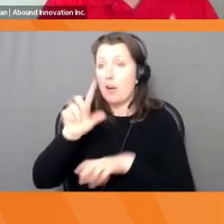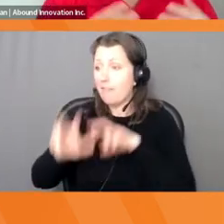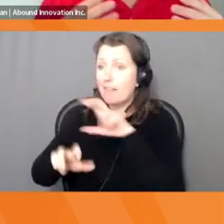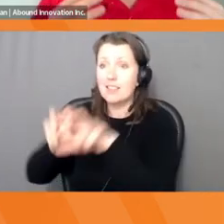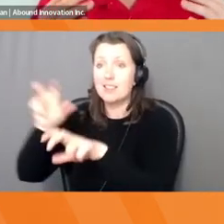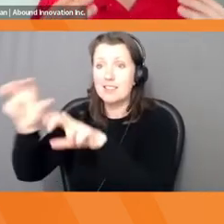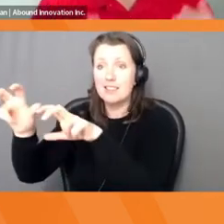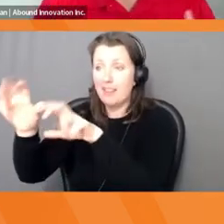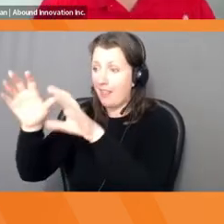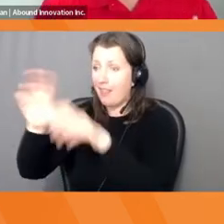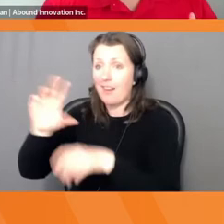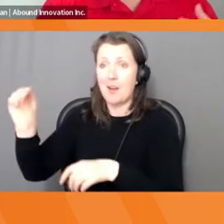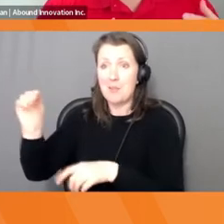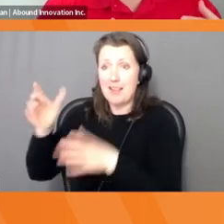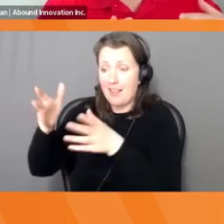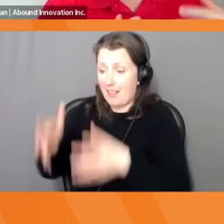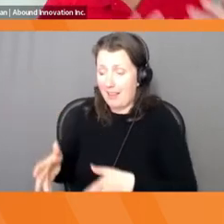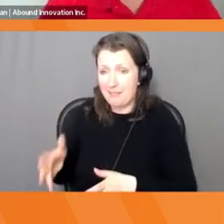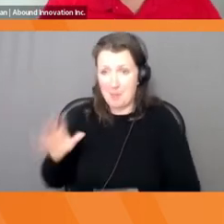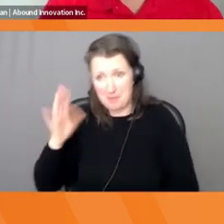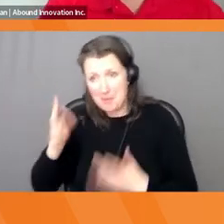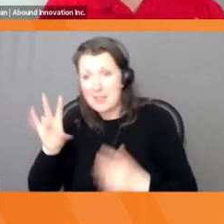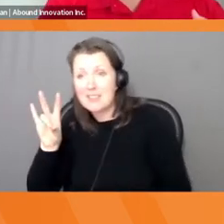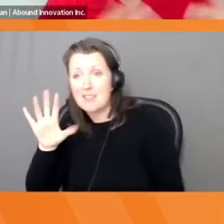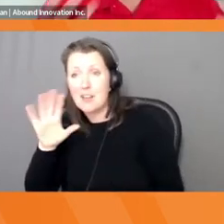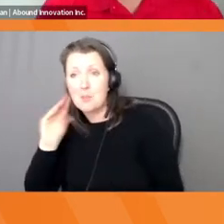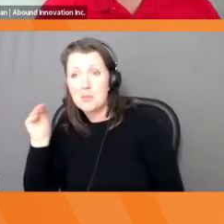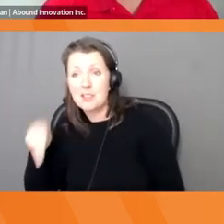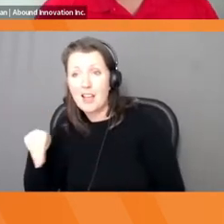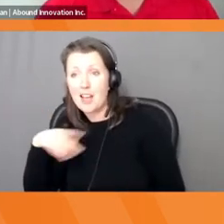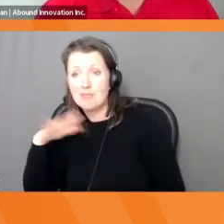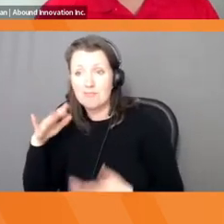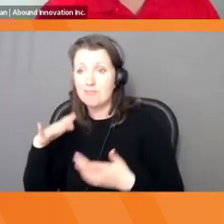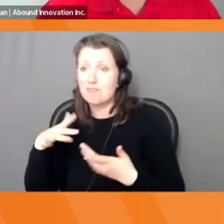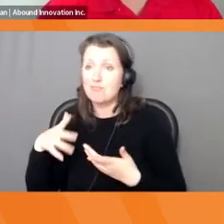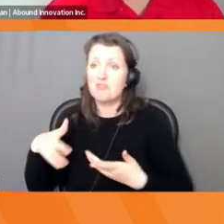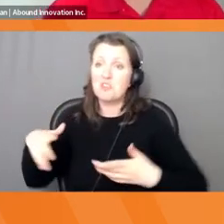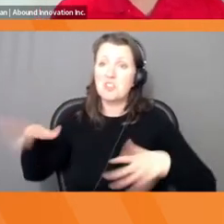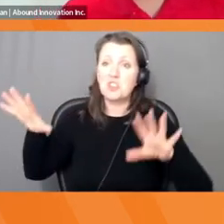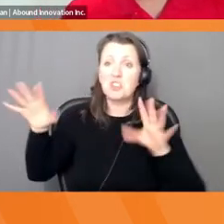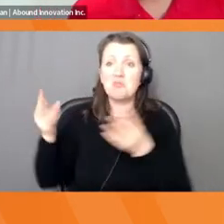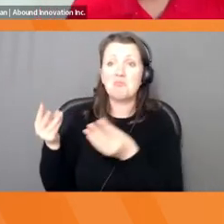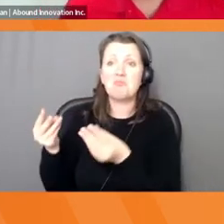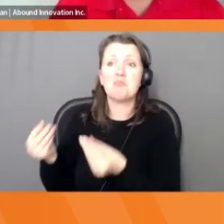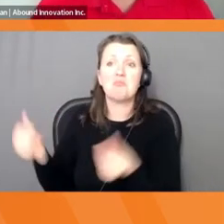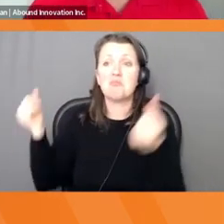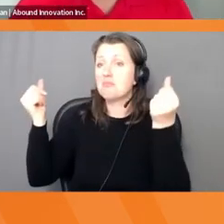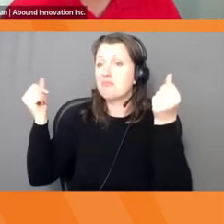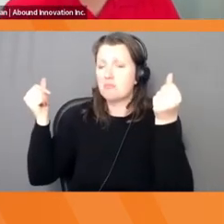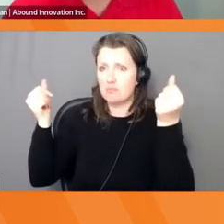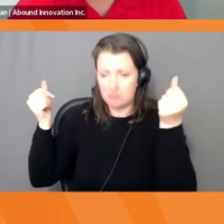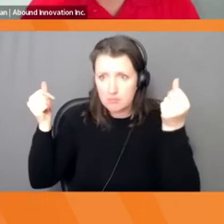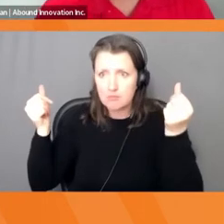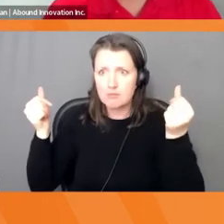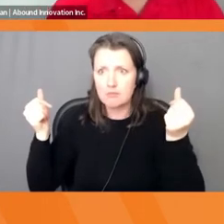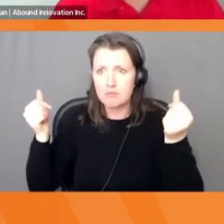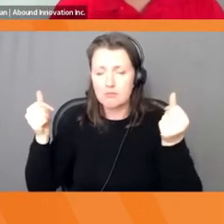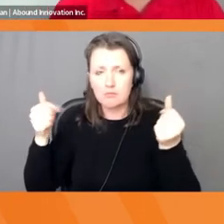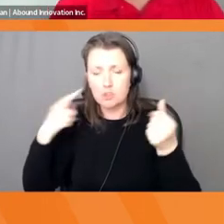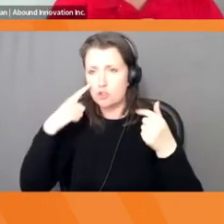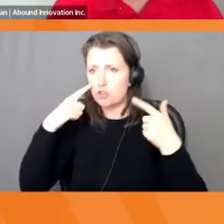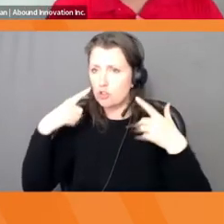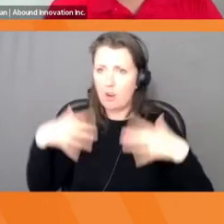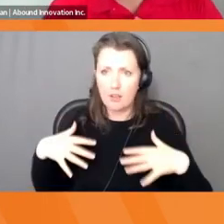Just like it's shocking how disruptive our world is today. And I want to give you some examples too of